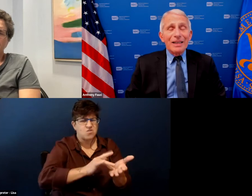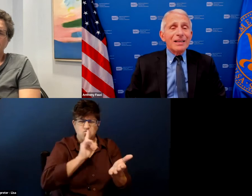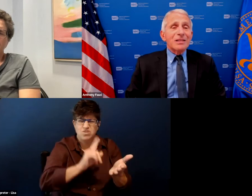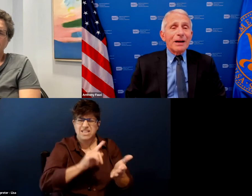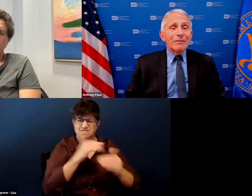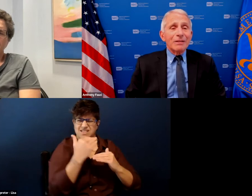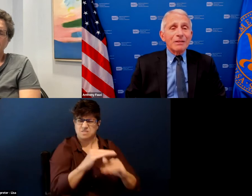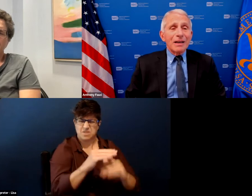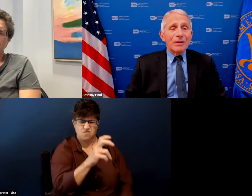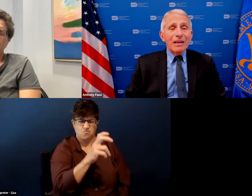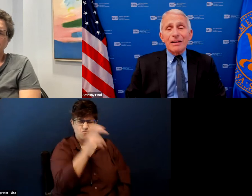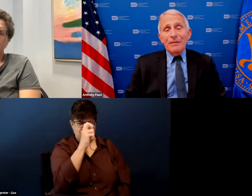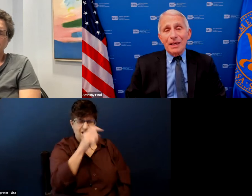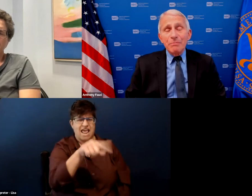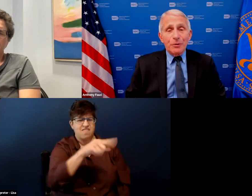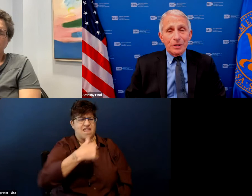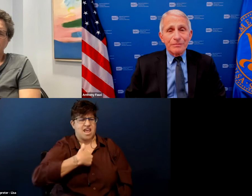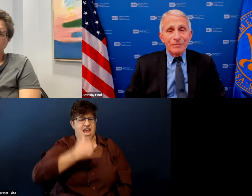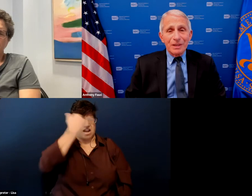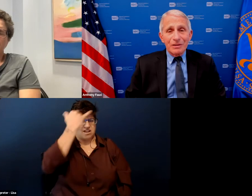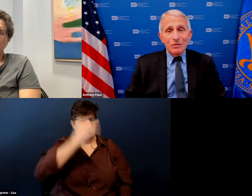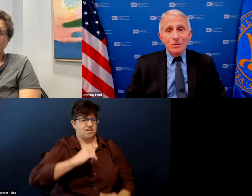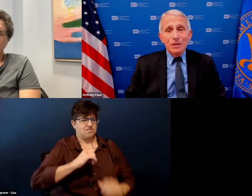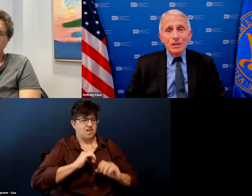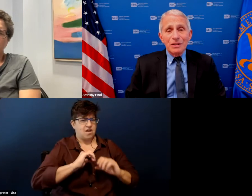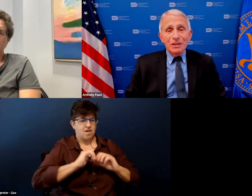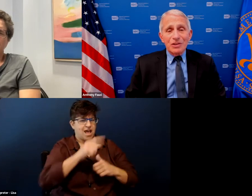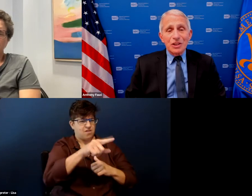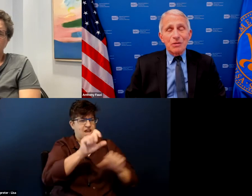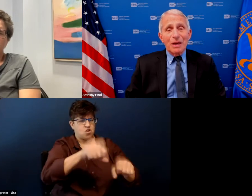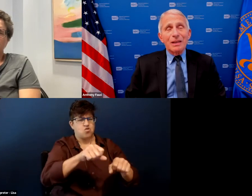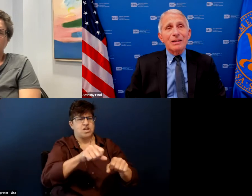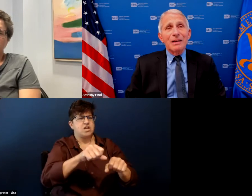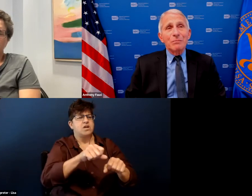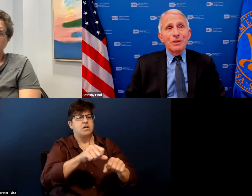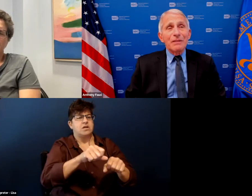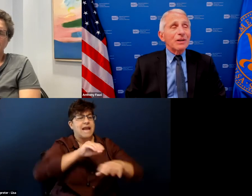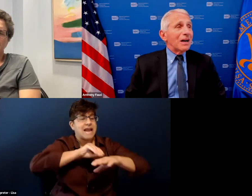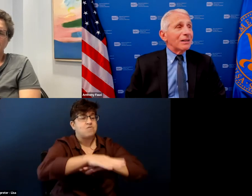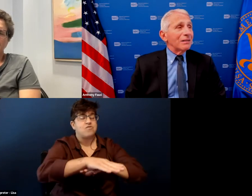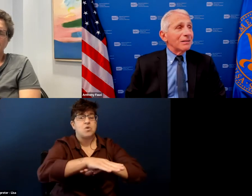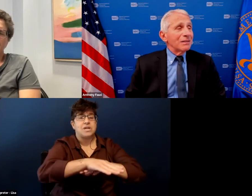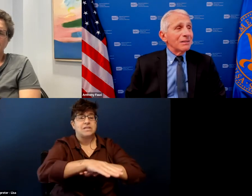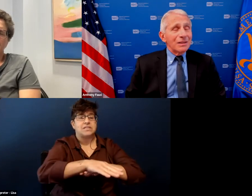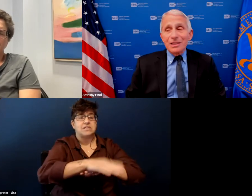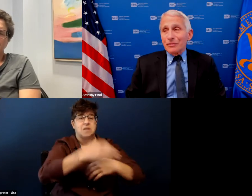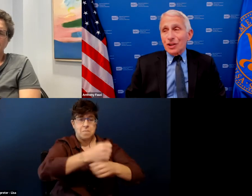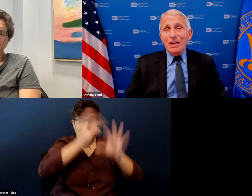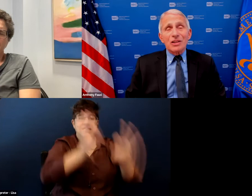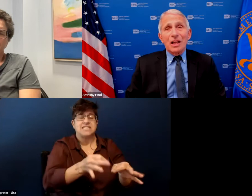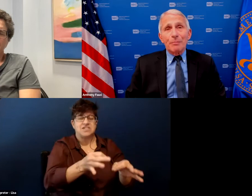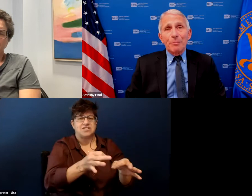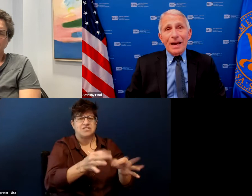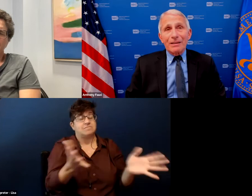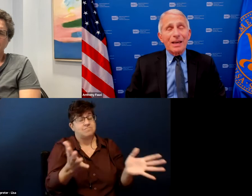had ideas about how they could have input into the decision making and believe it or not things have